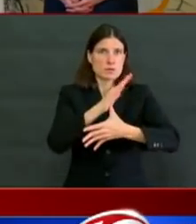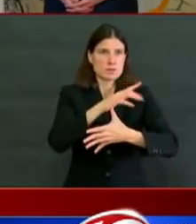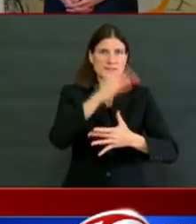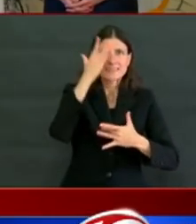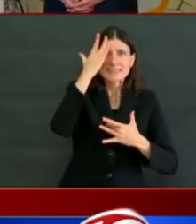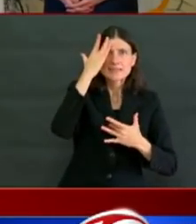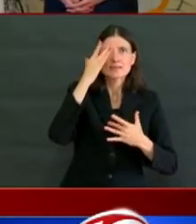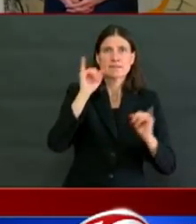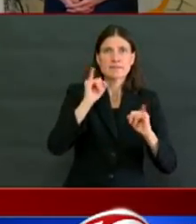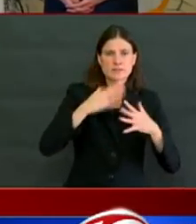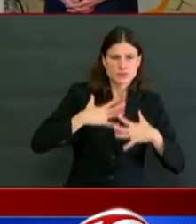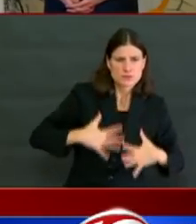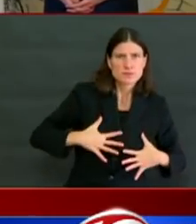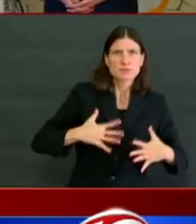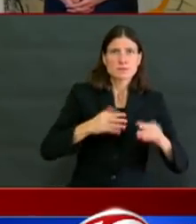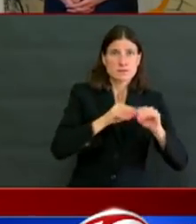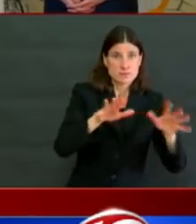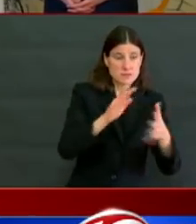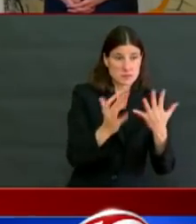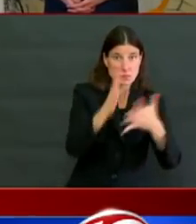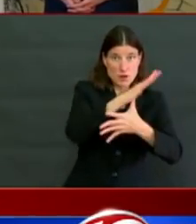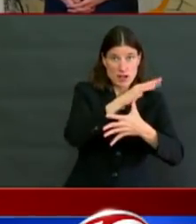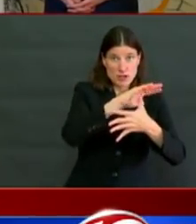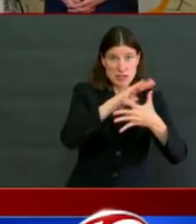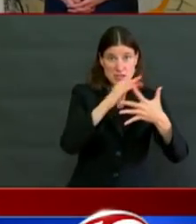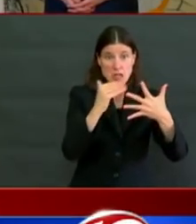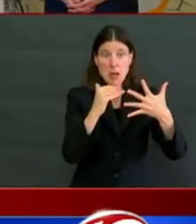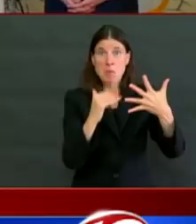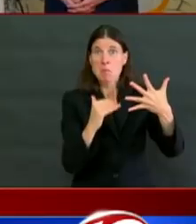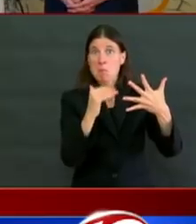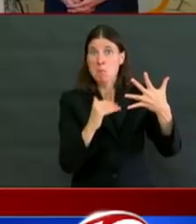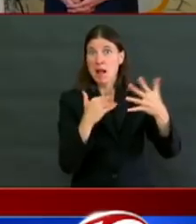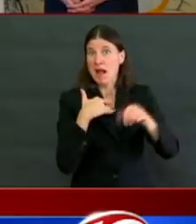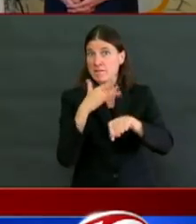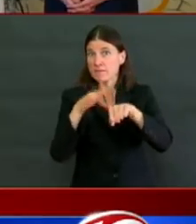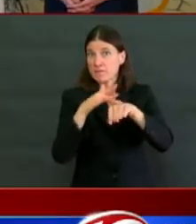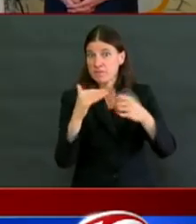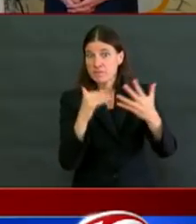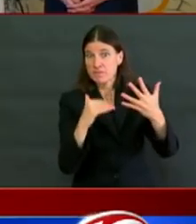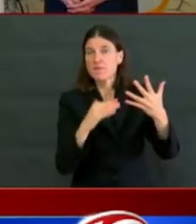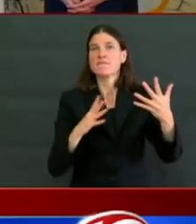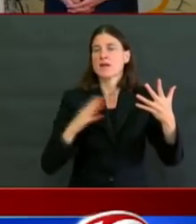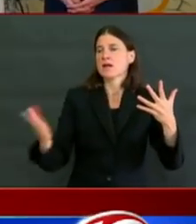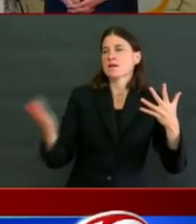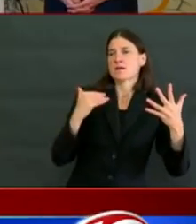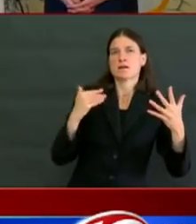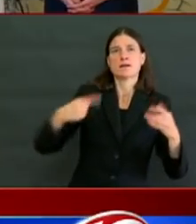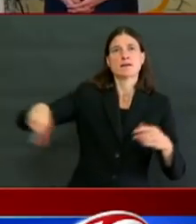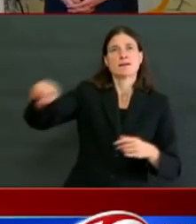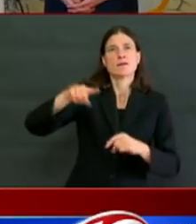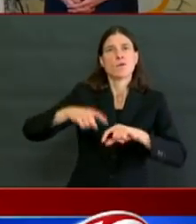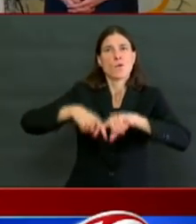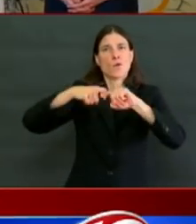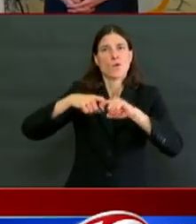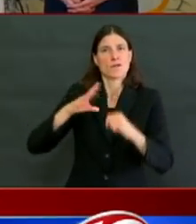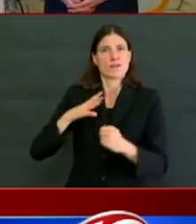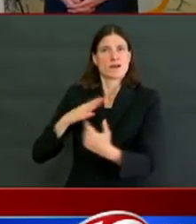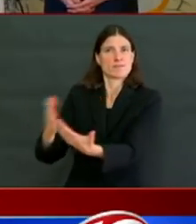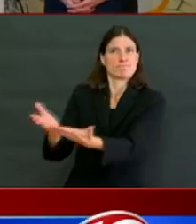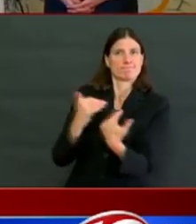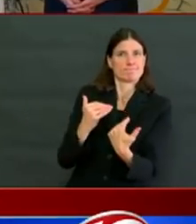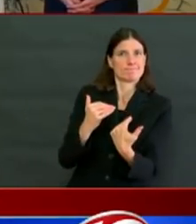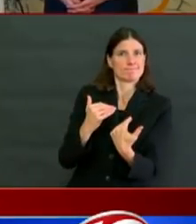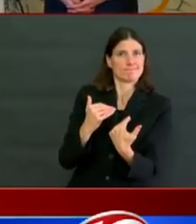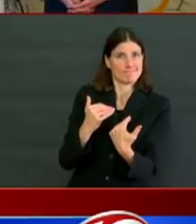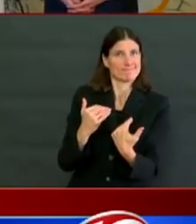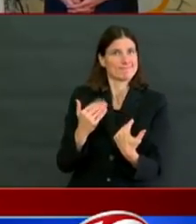that different hospitals are up for elective surgery, I want you to have confidence that it is safe for you to go. So that when you start